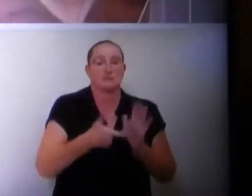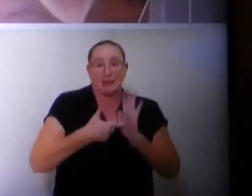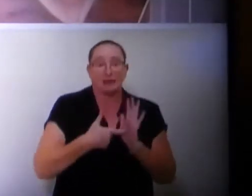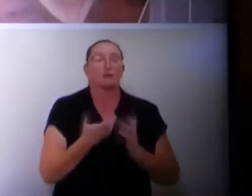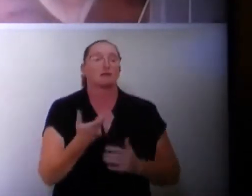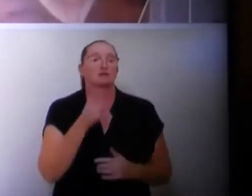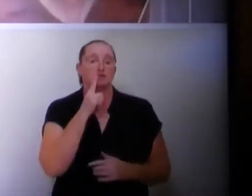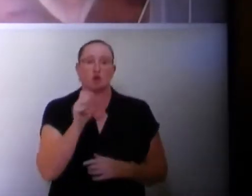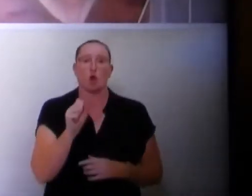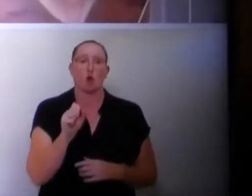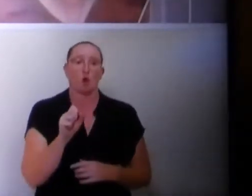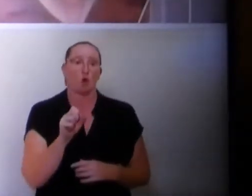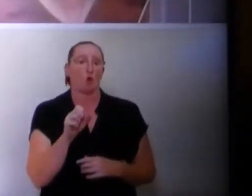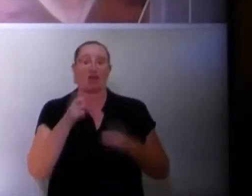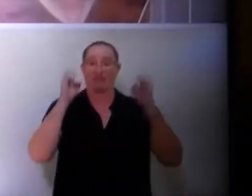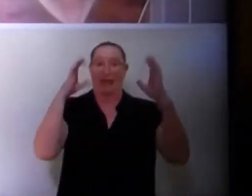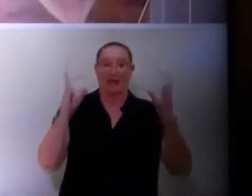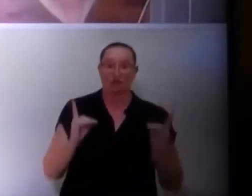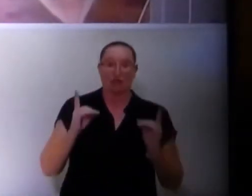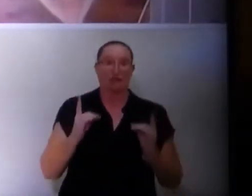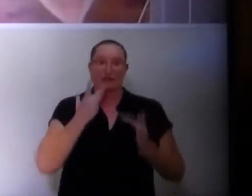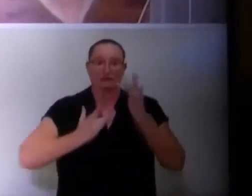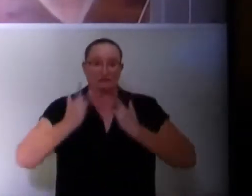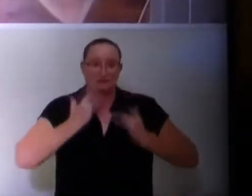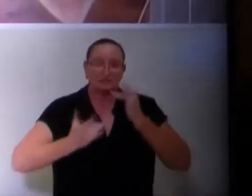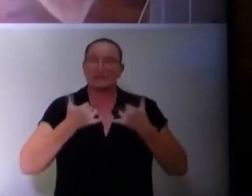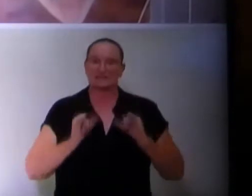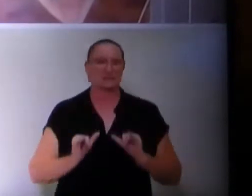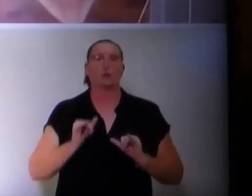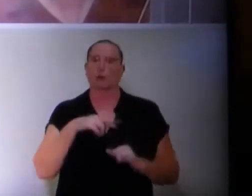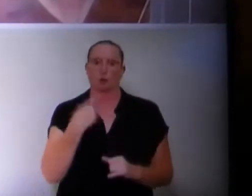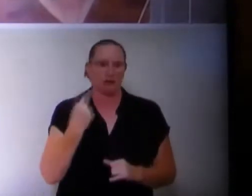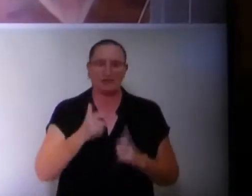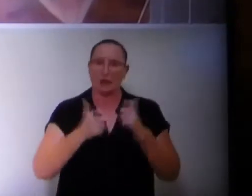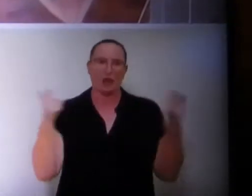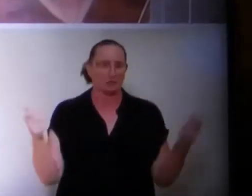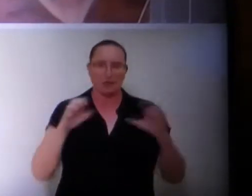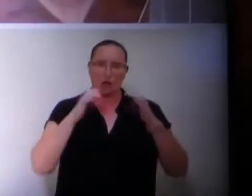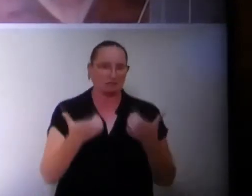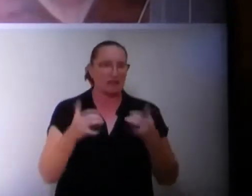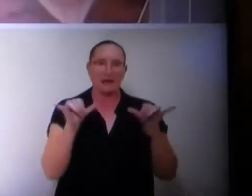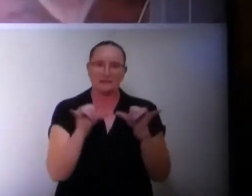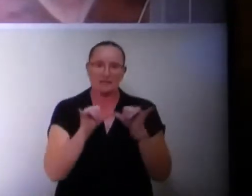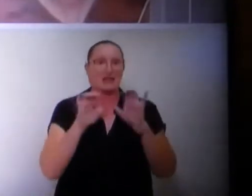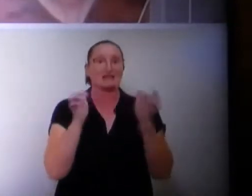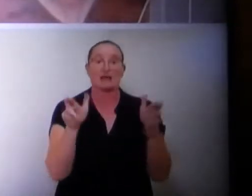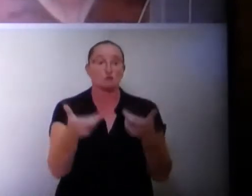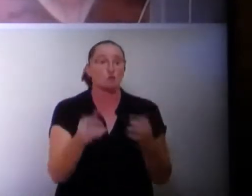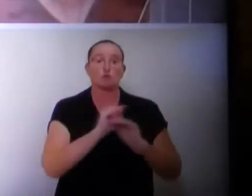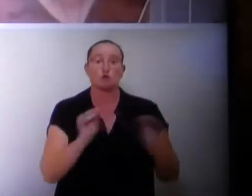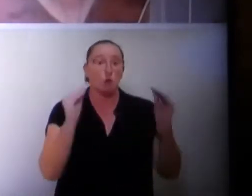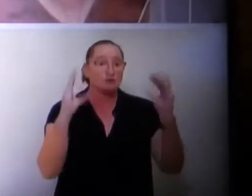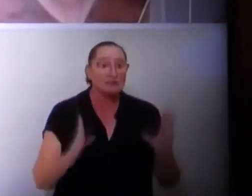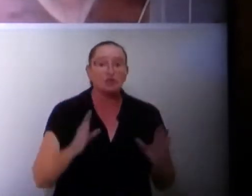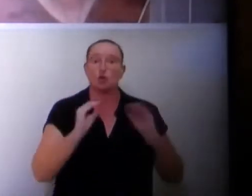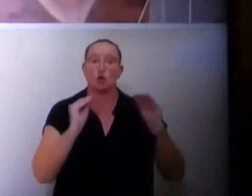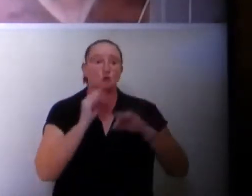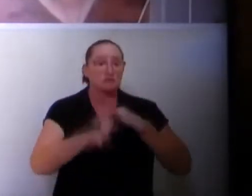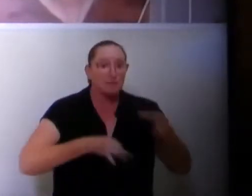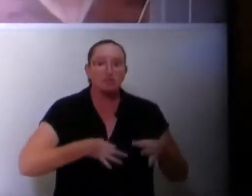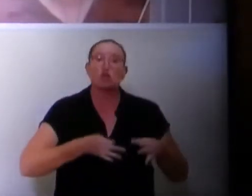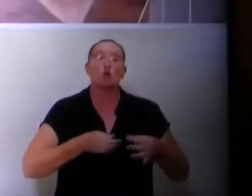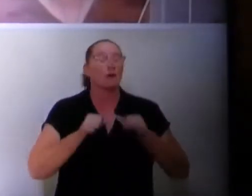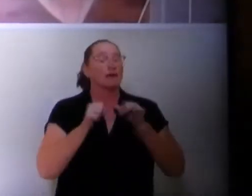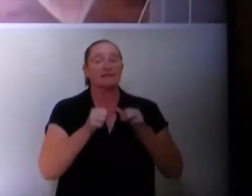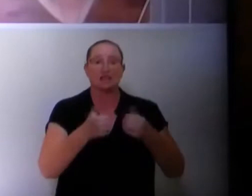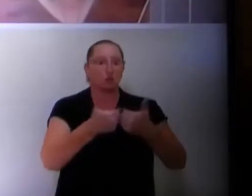current educator and substitute shortage continues to put educators and students at risk at the increasingly larger class sizes. Classrooms that are without a teacher or substitute continue to be